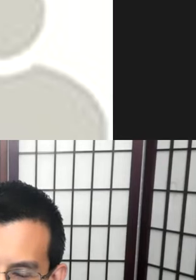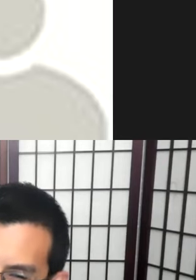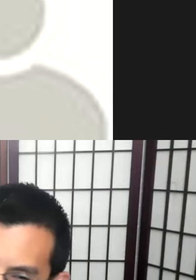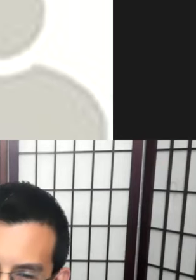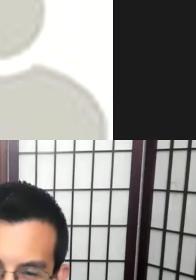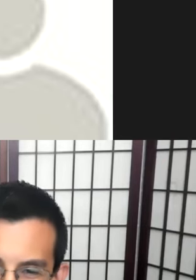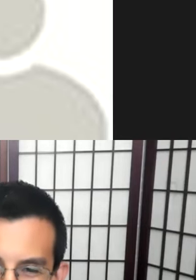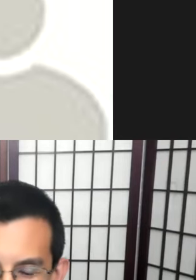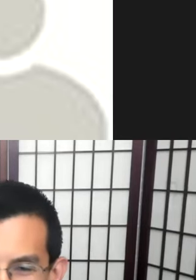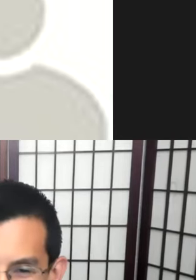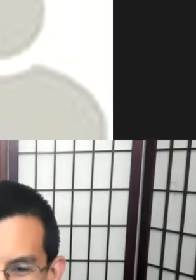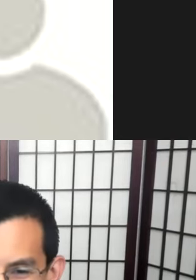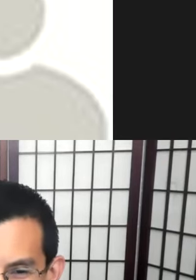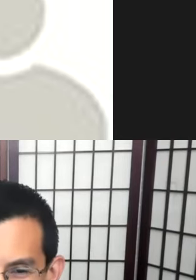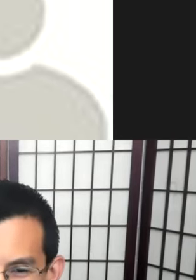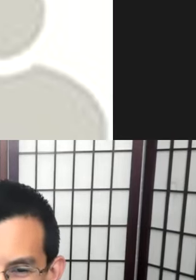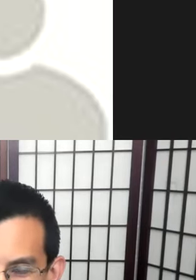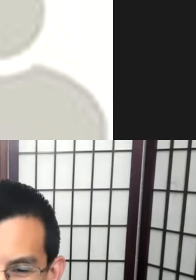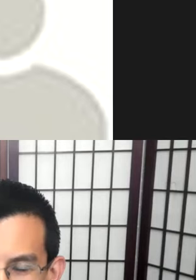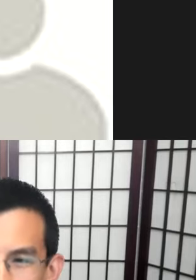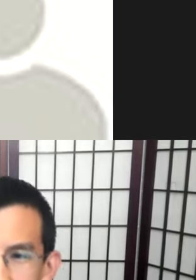We're not in the right place to start addressing it.